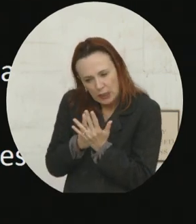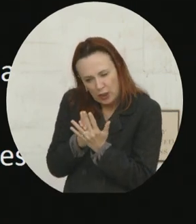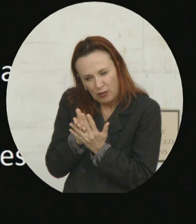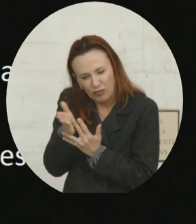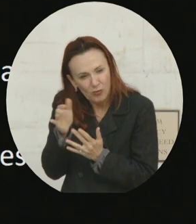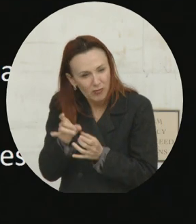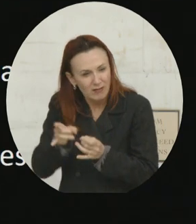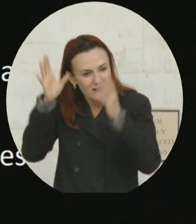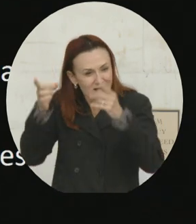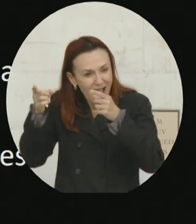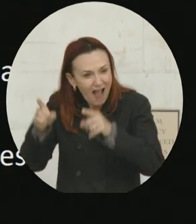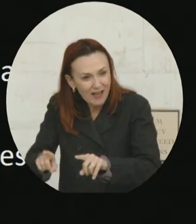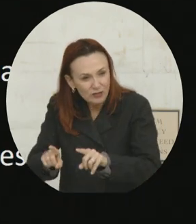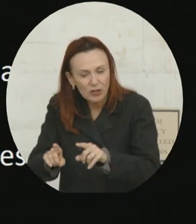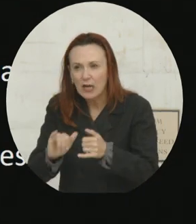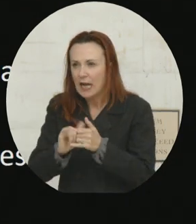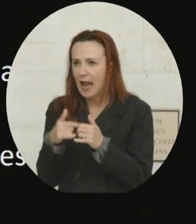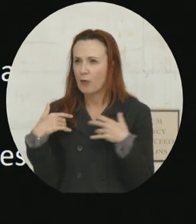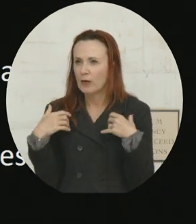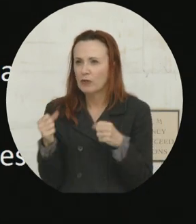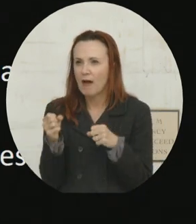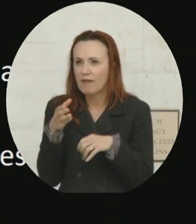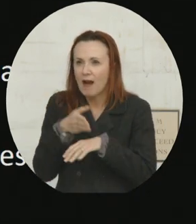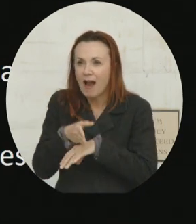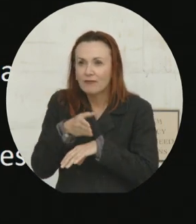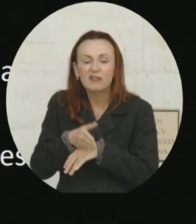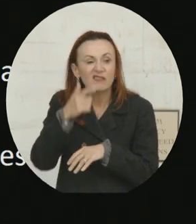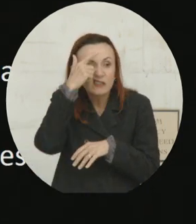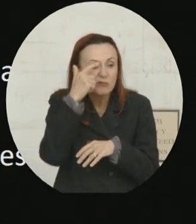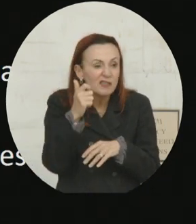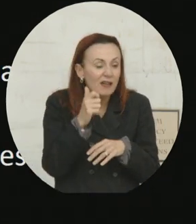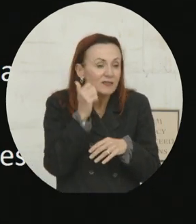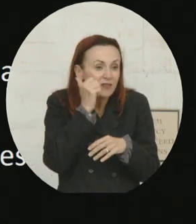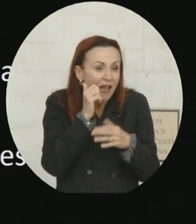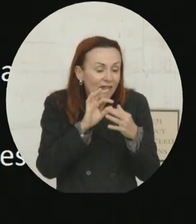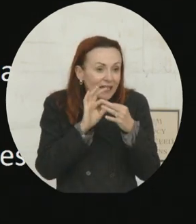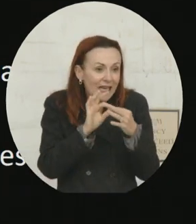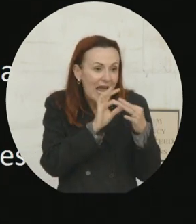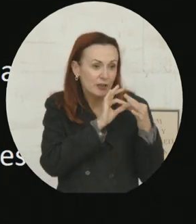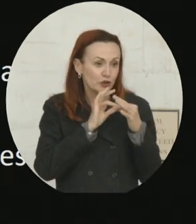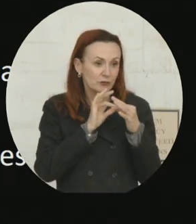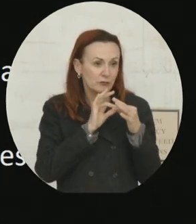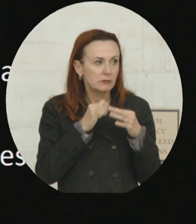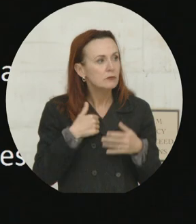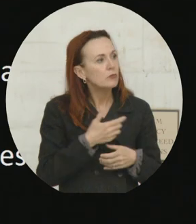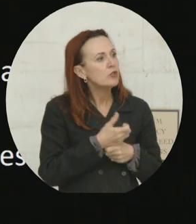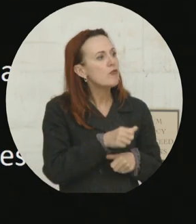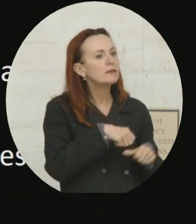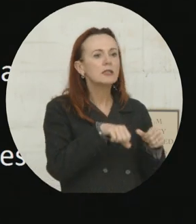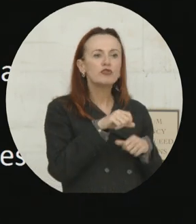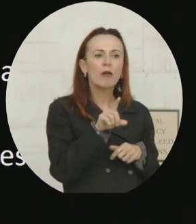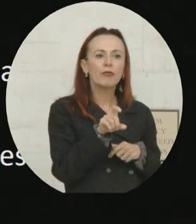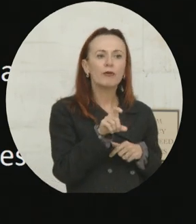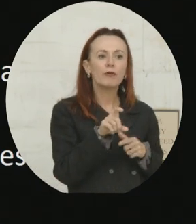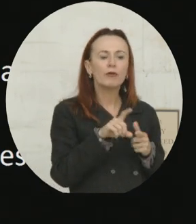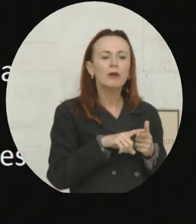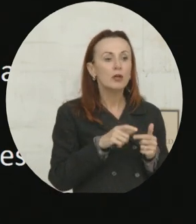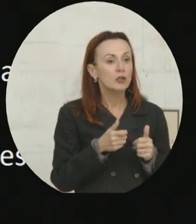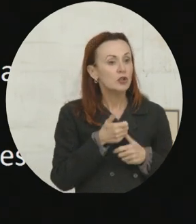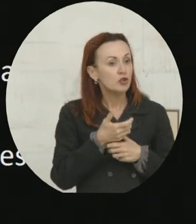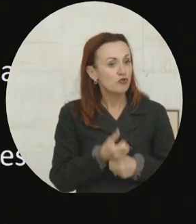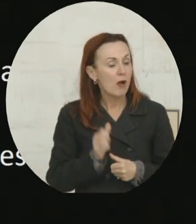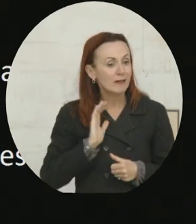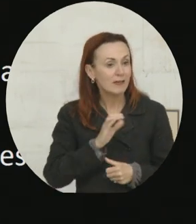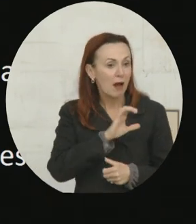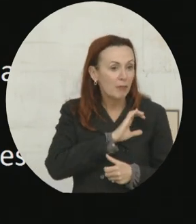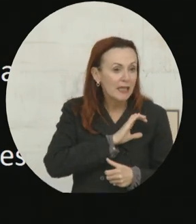afterwards are the kind of connections that we have in our neighborhoods. Do we have trust with each other? Do we have trust in first responders? I